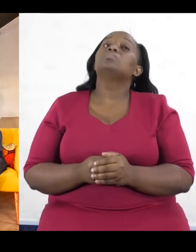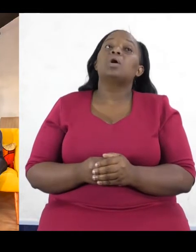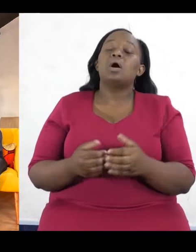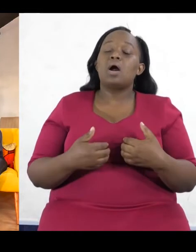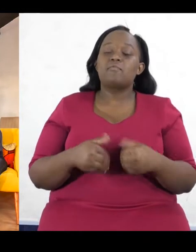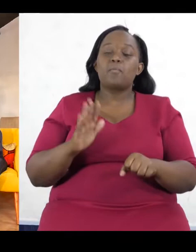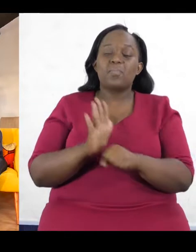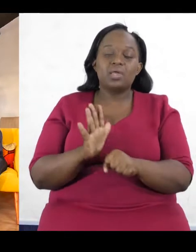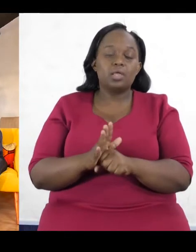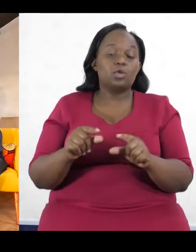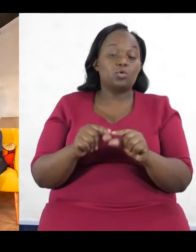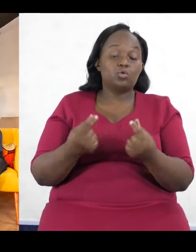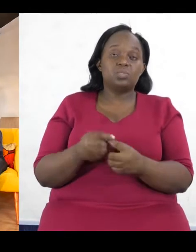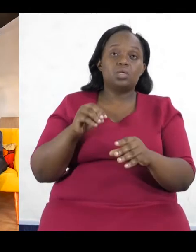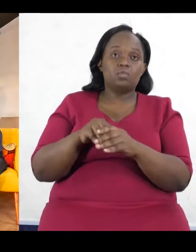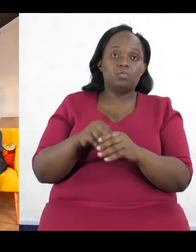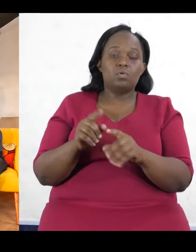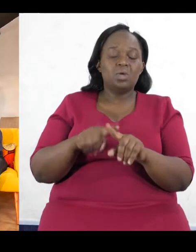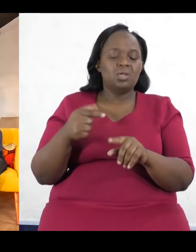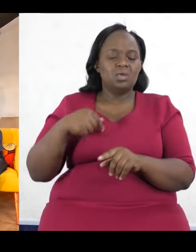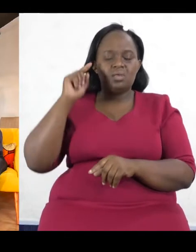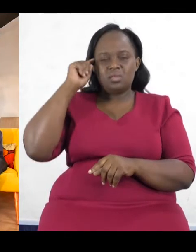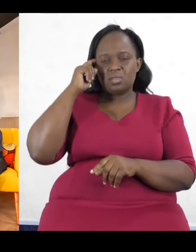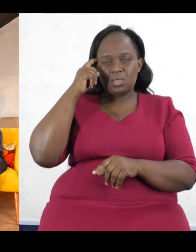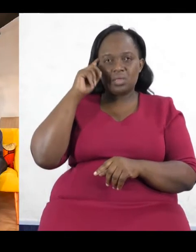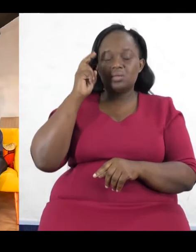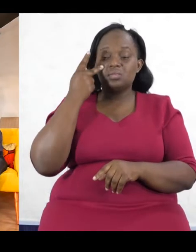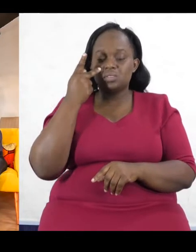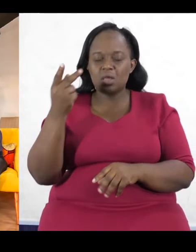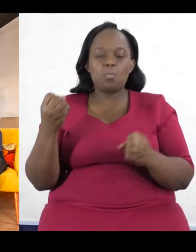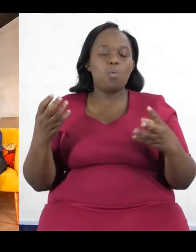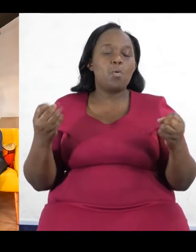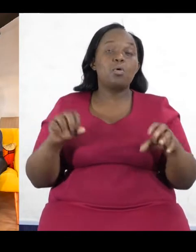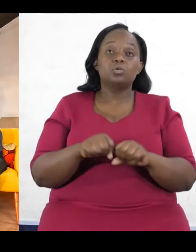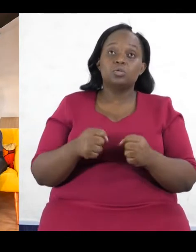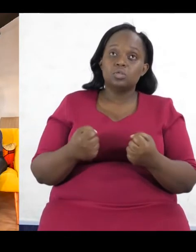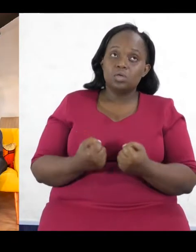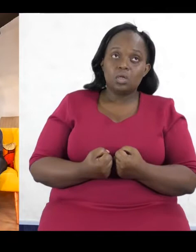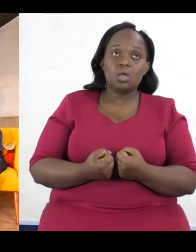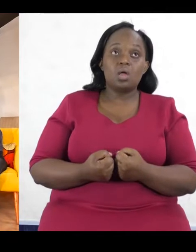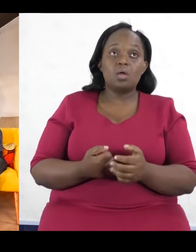we've been seeing more and more on social media. I like that clip. You've mentioned social media as a source of revolutions.